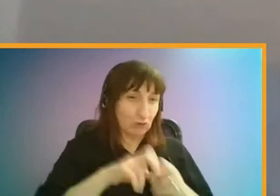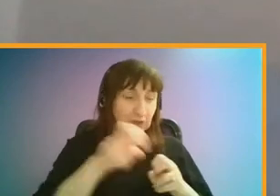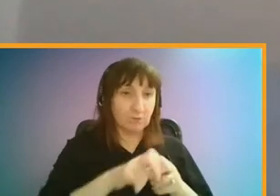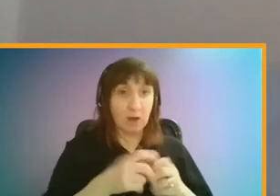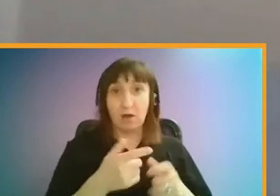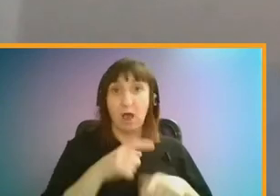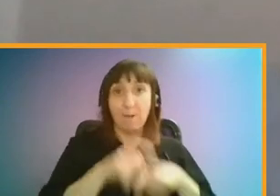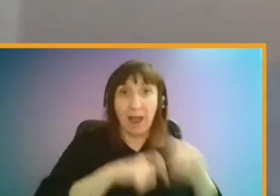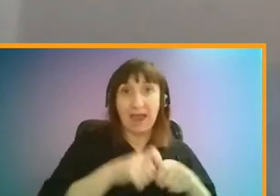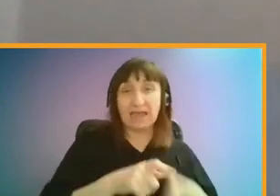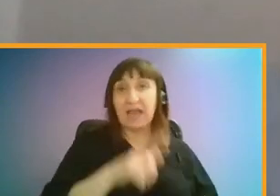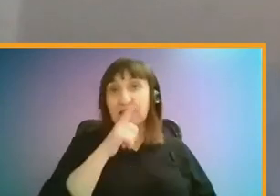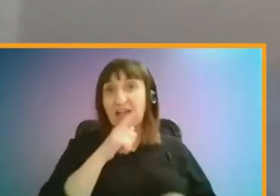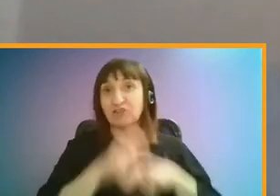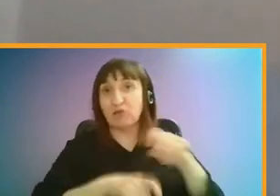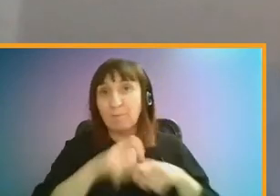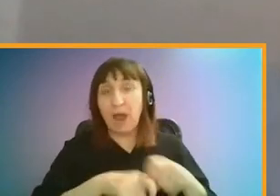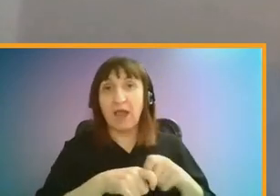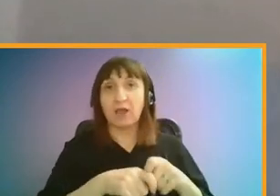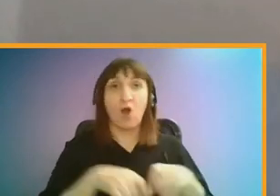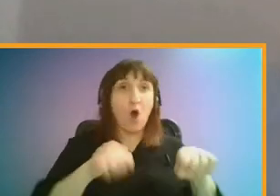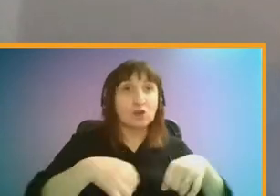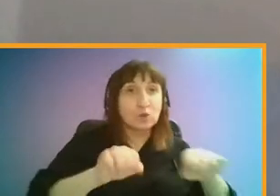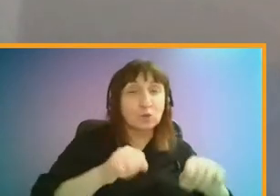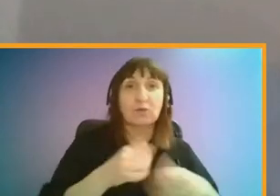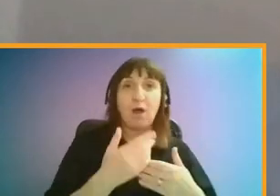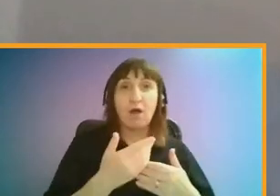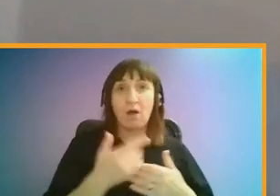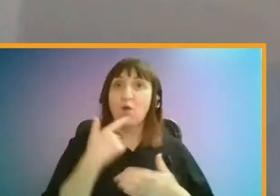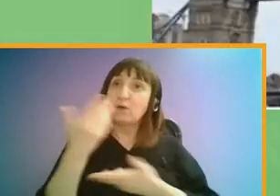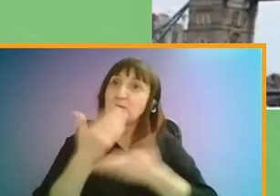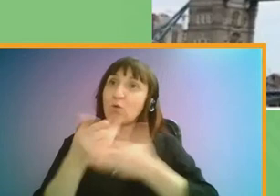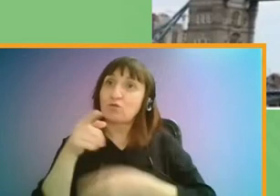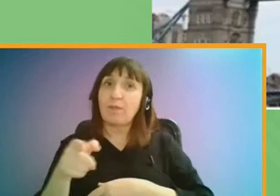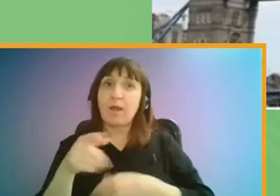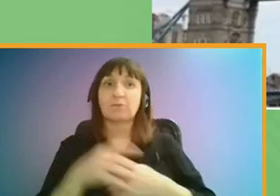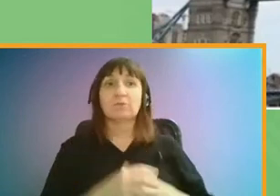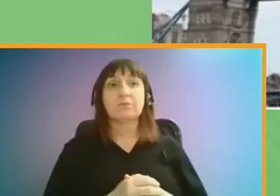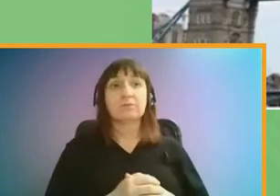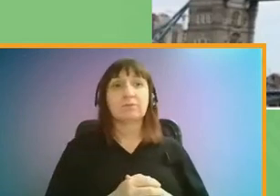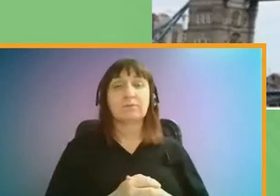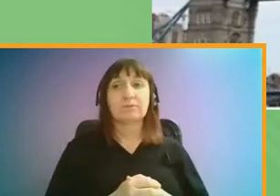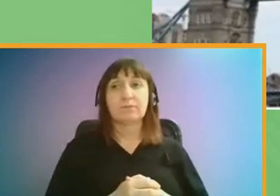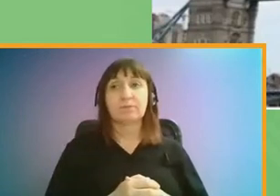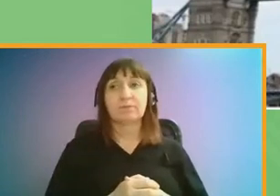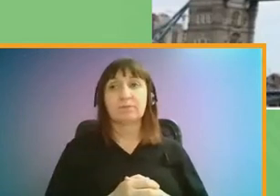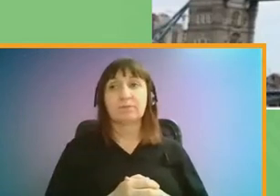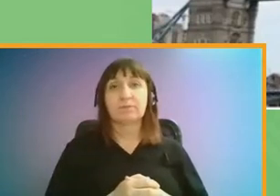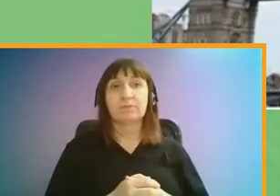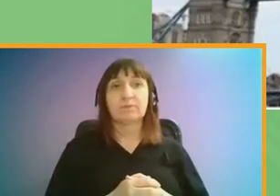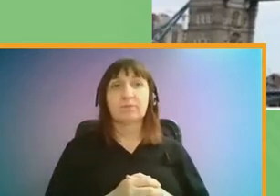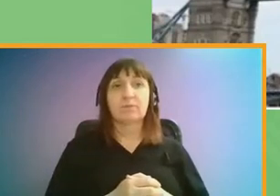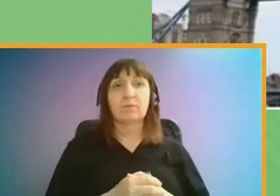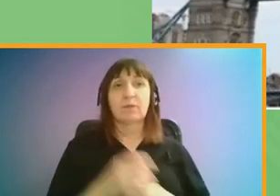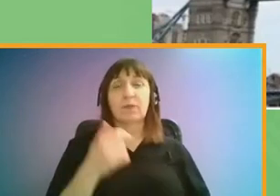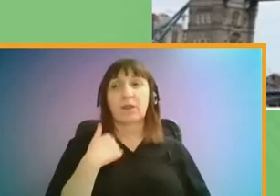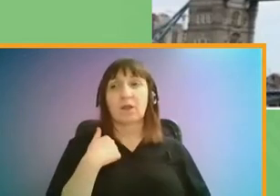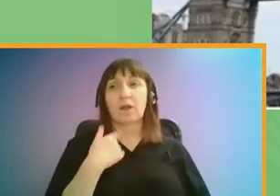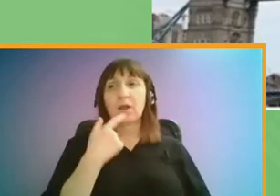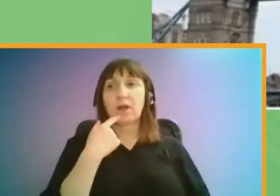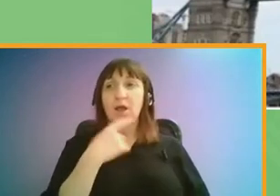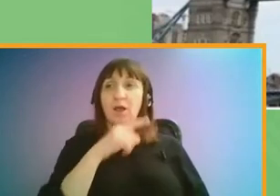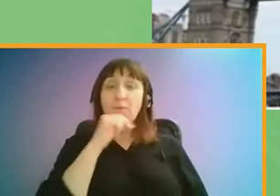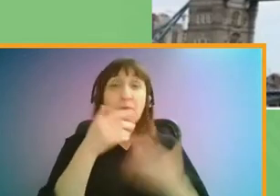scooter. London Assembly member Keith Prince spoke to us about this. Public transport in Havering and Redbridge is not that bad, actually.